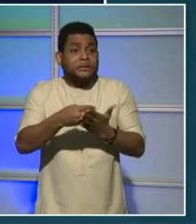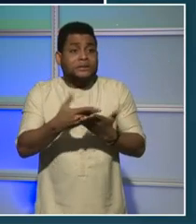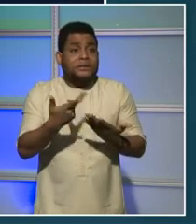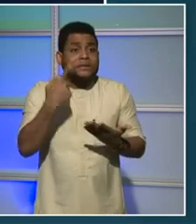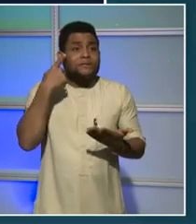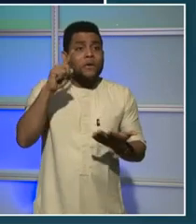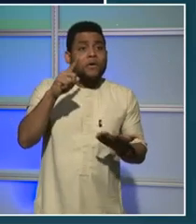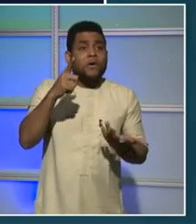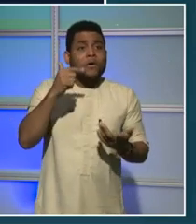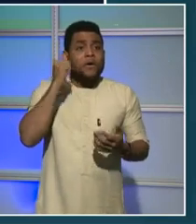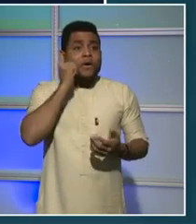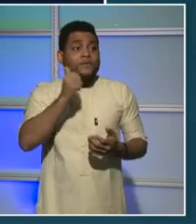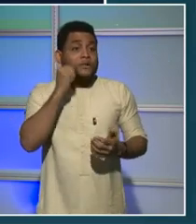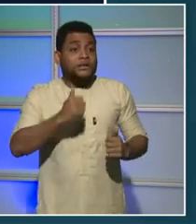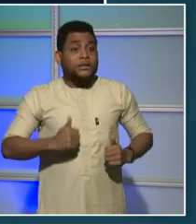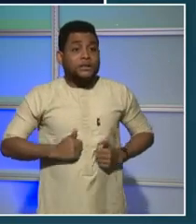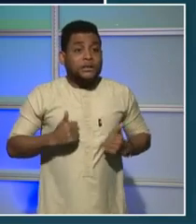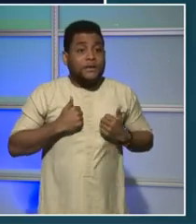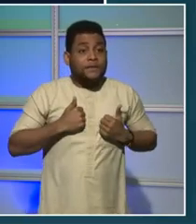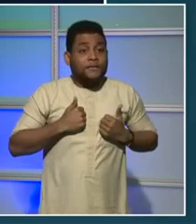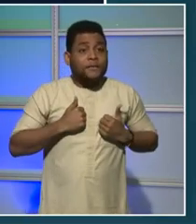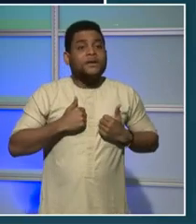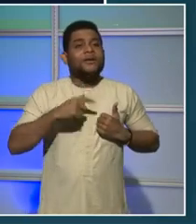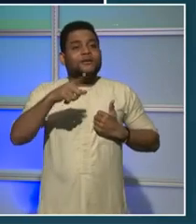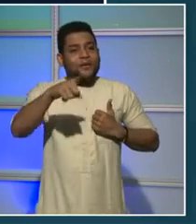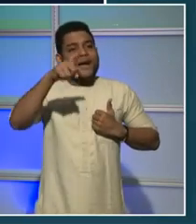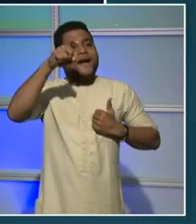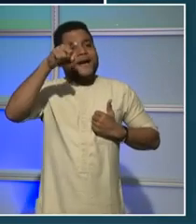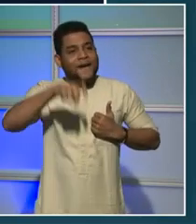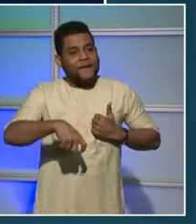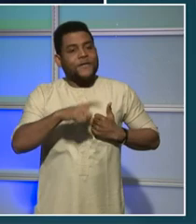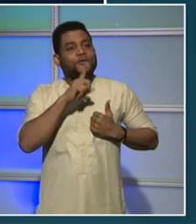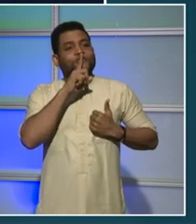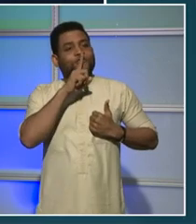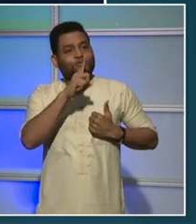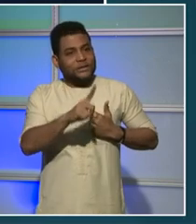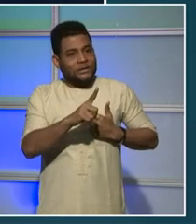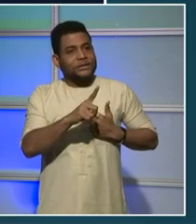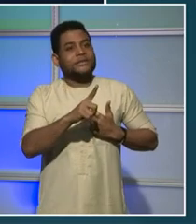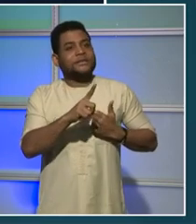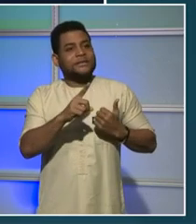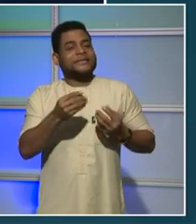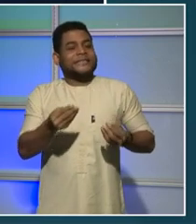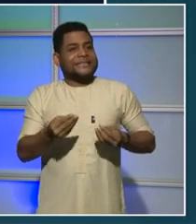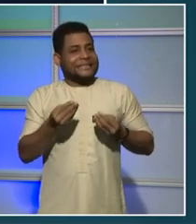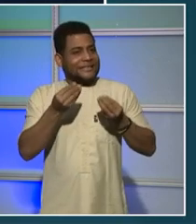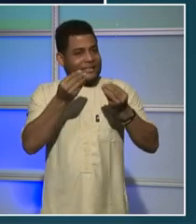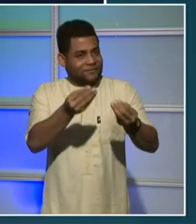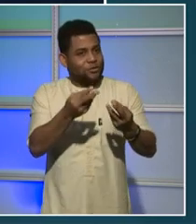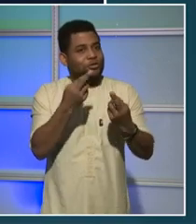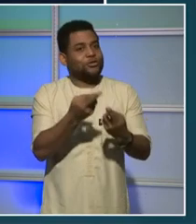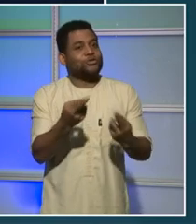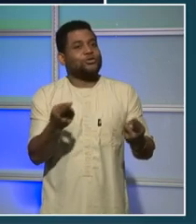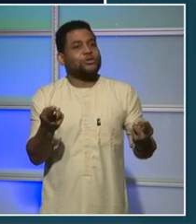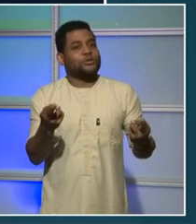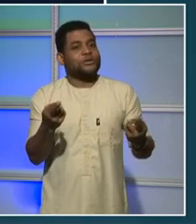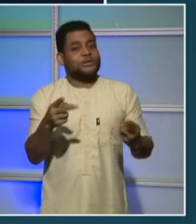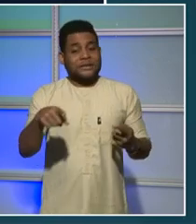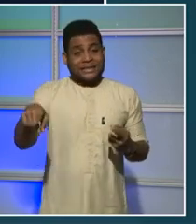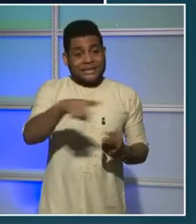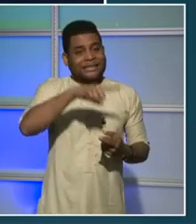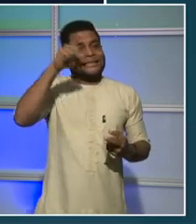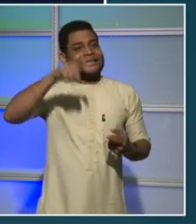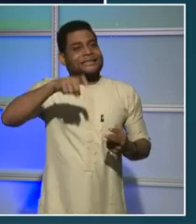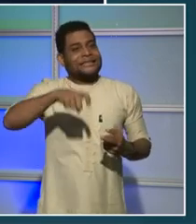you have to basically provide the kind of resources that are necessary to help residents get a fair shot. So I would urge